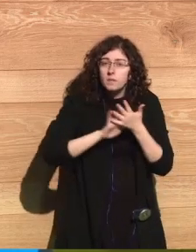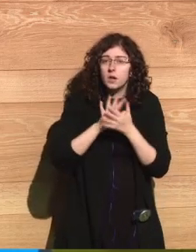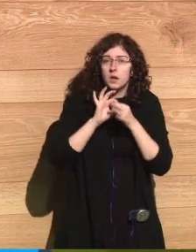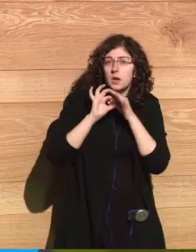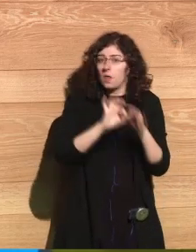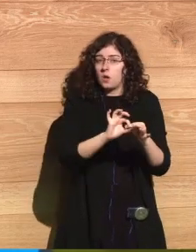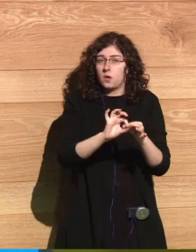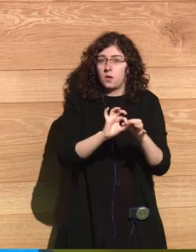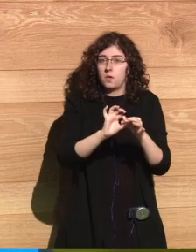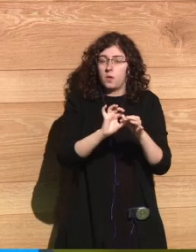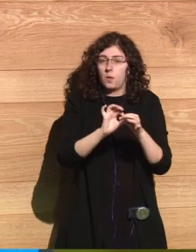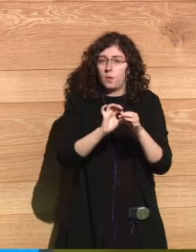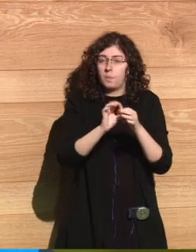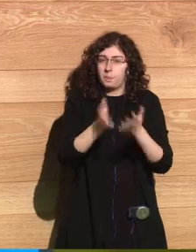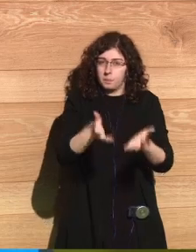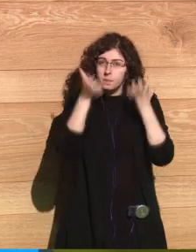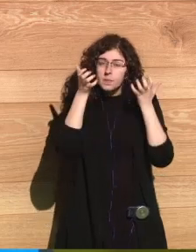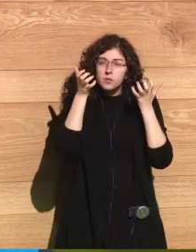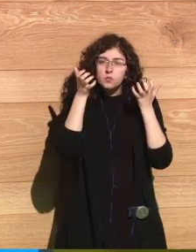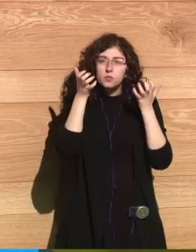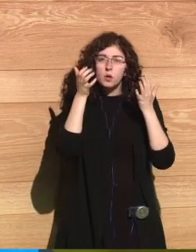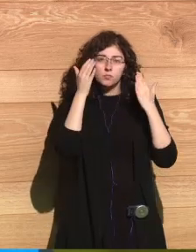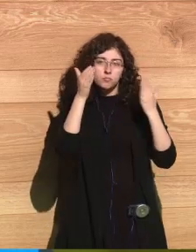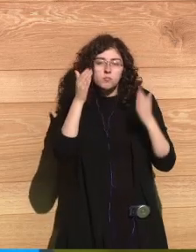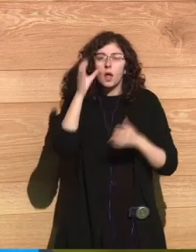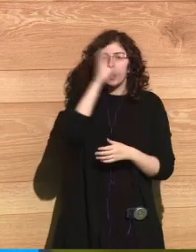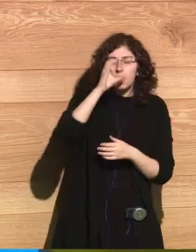and technology in producing that kind of weapon.